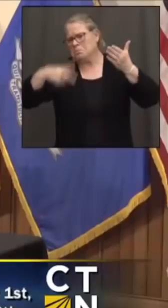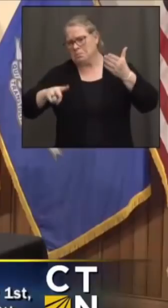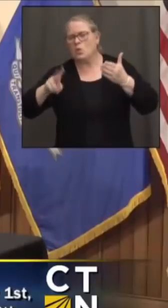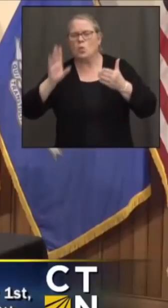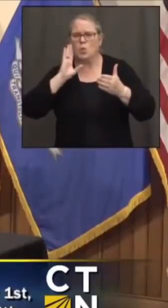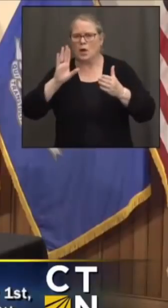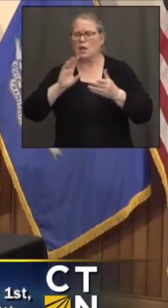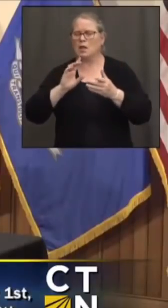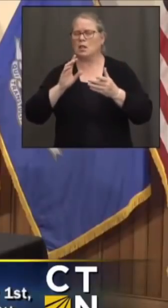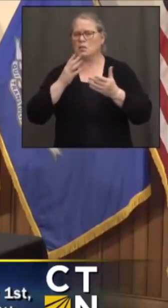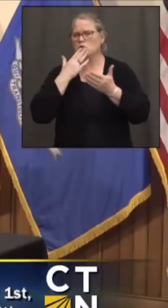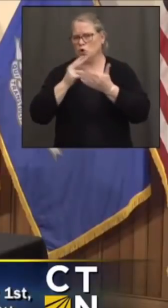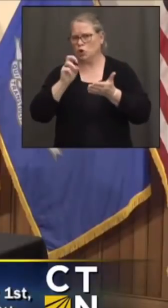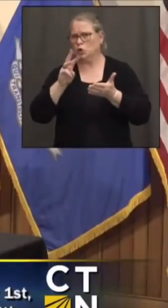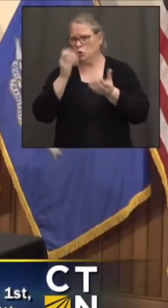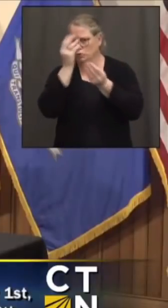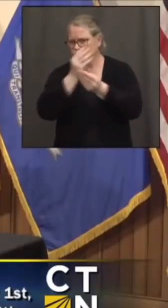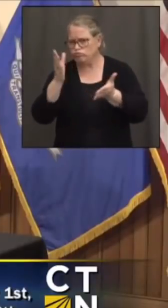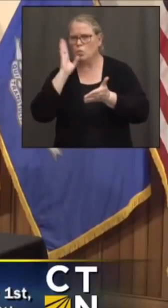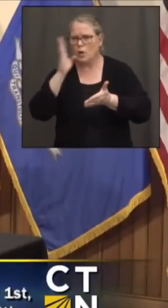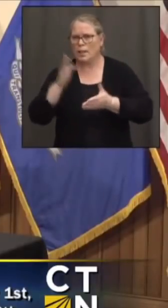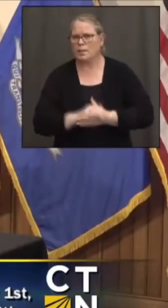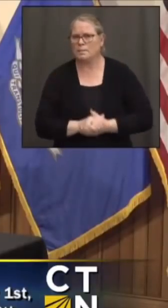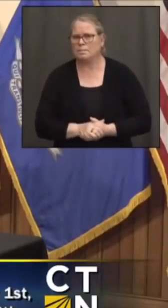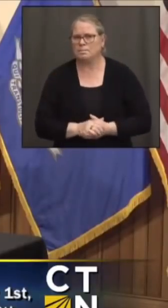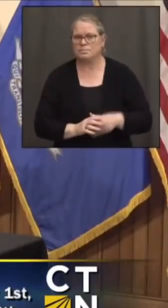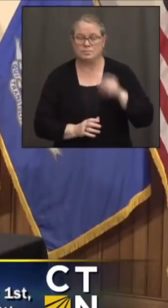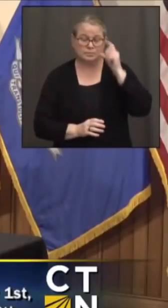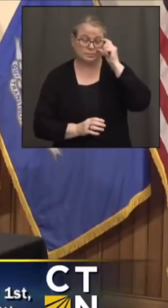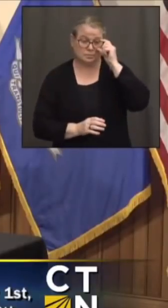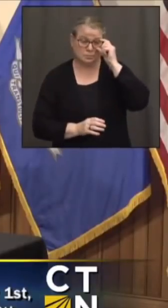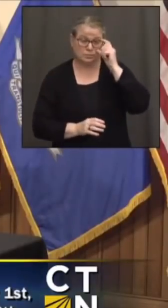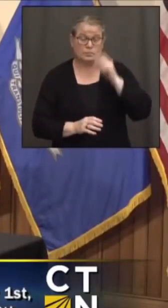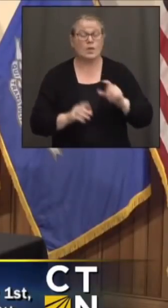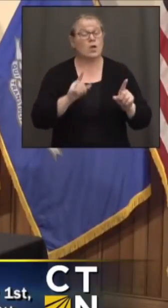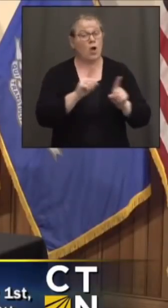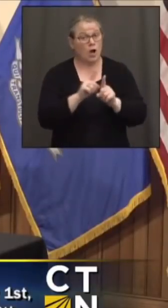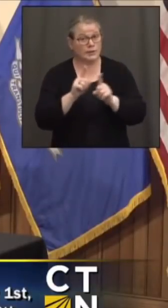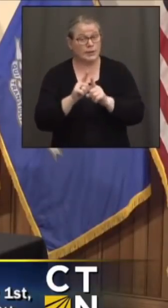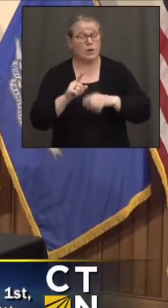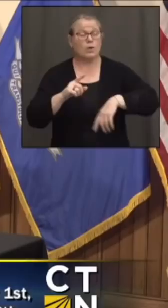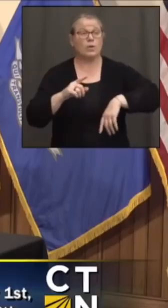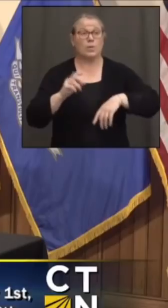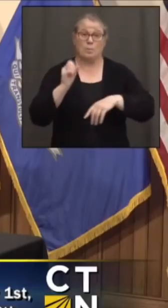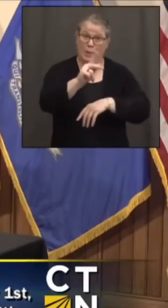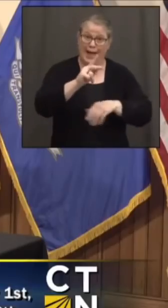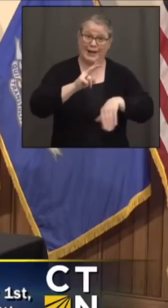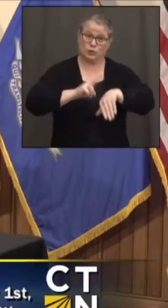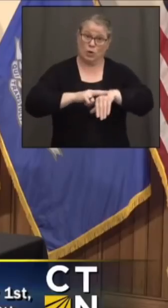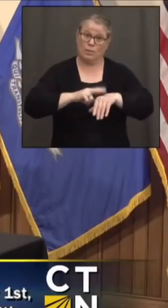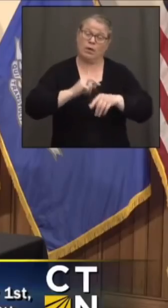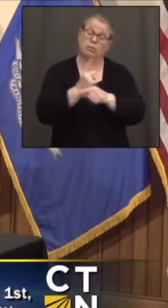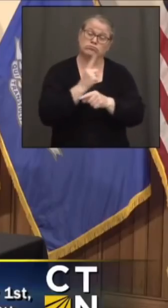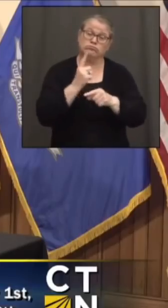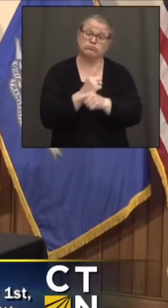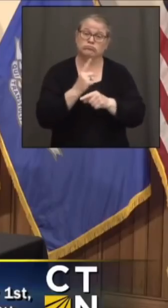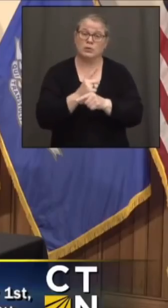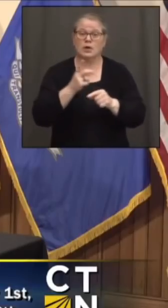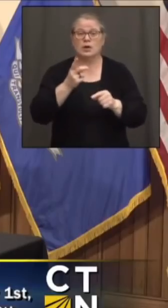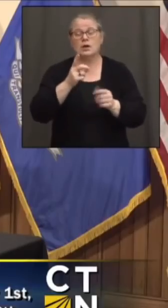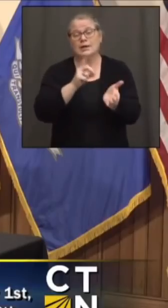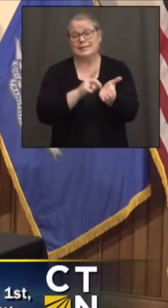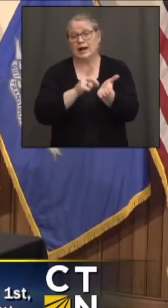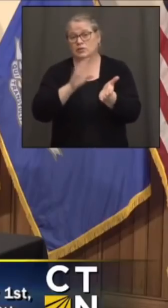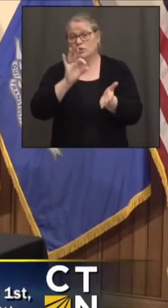Okay. And then, you know, also talking about getting back to normal, Dr. Fauci was saying that things would likely be back to normal